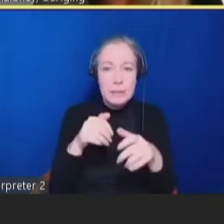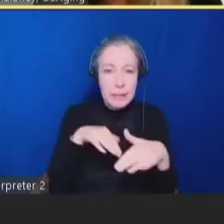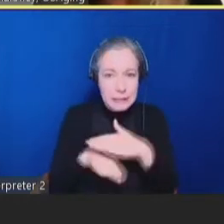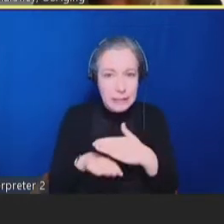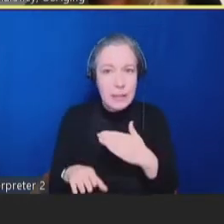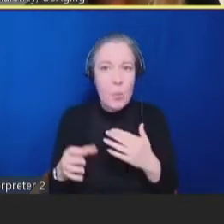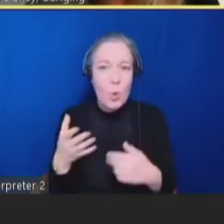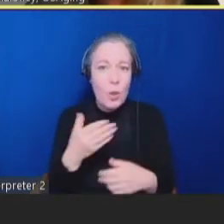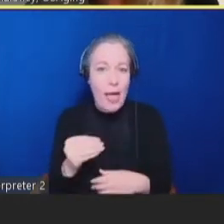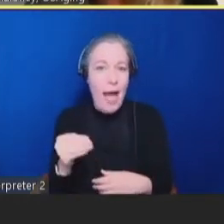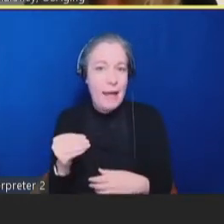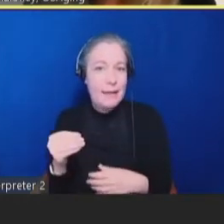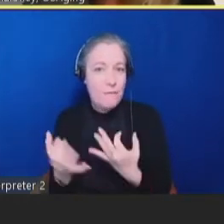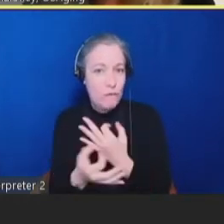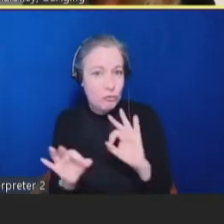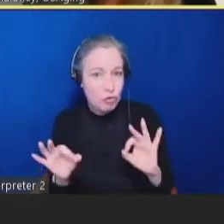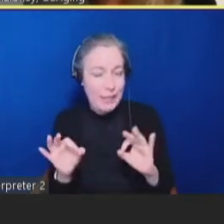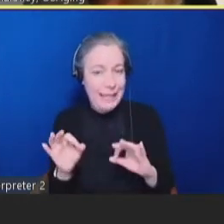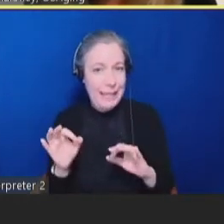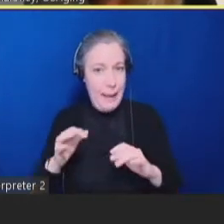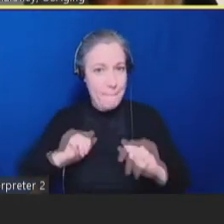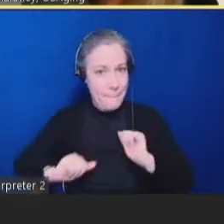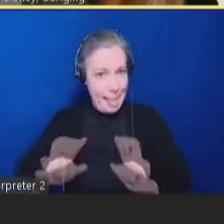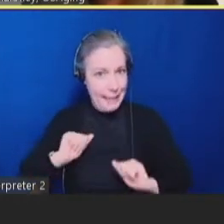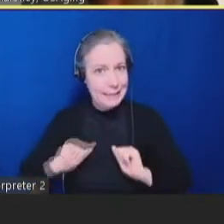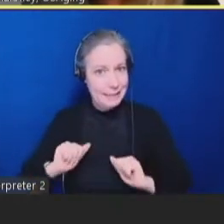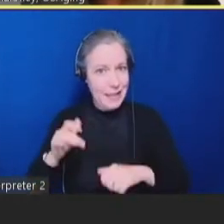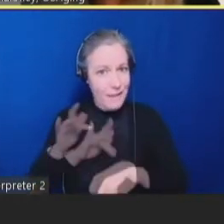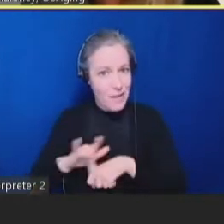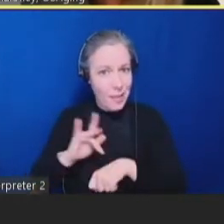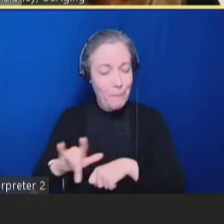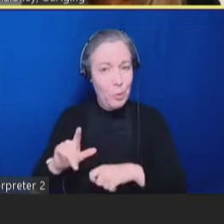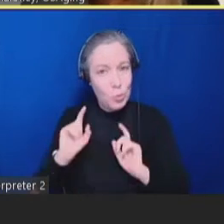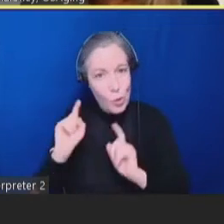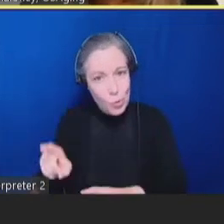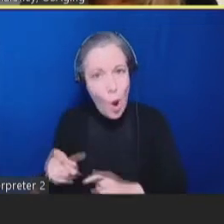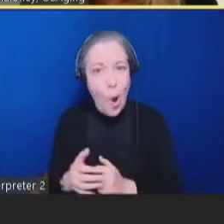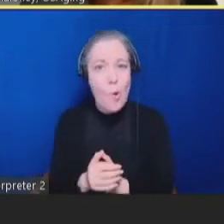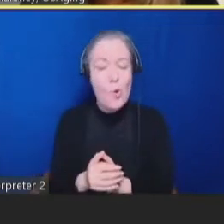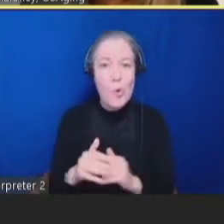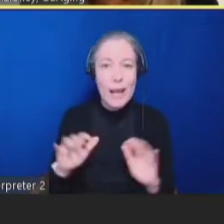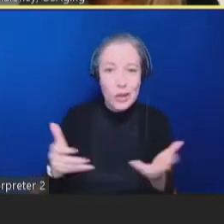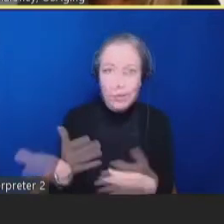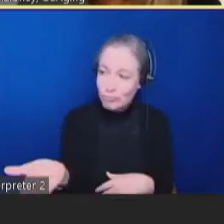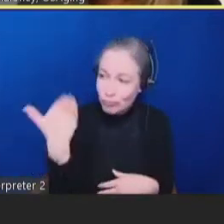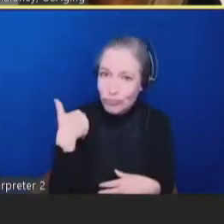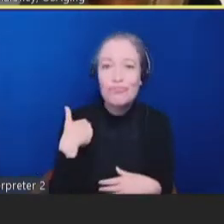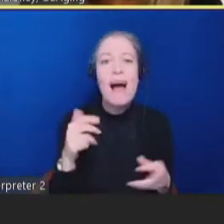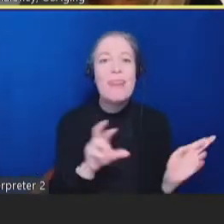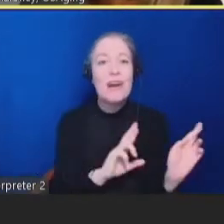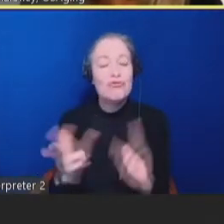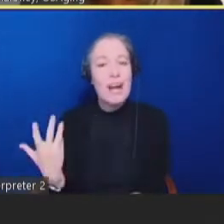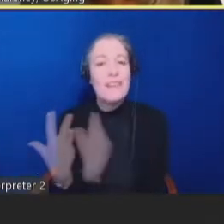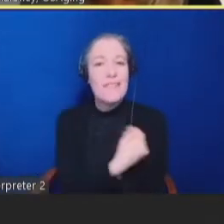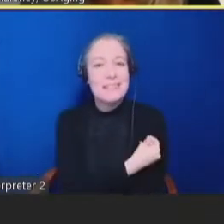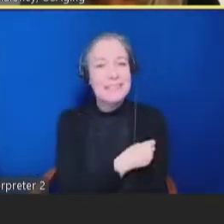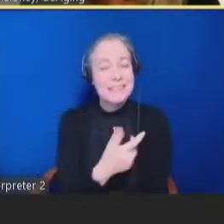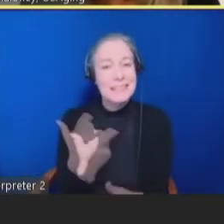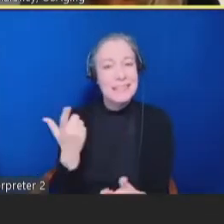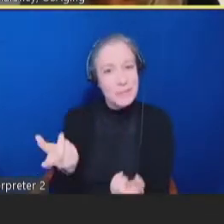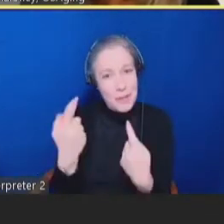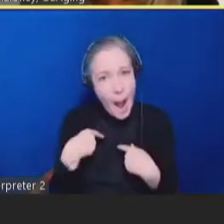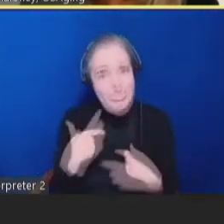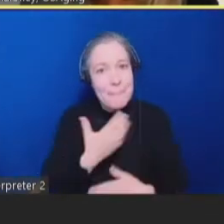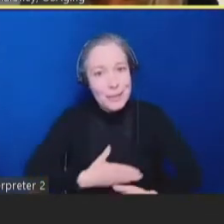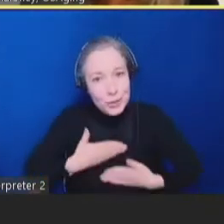nights and then vaccines were available on site to encourage coming out and enjoying a play, but also